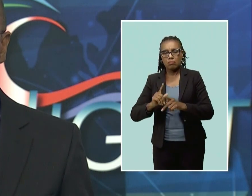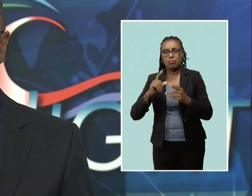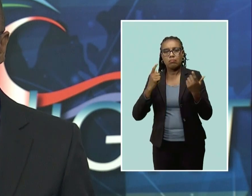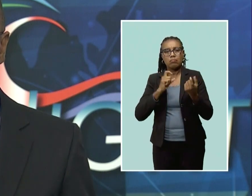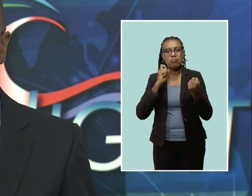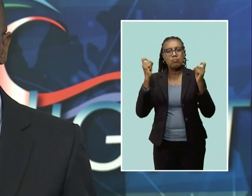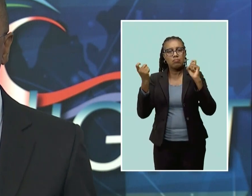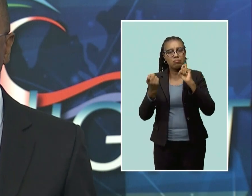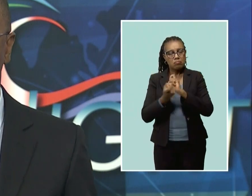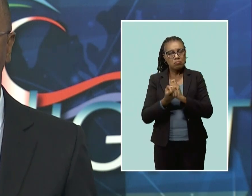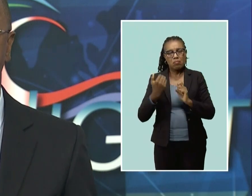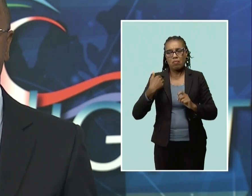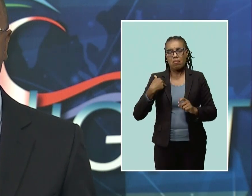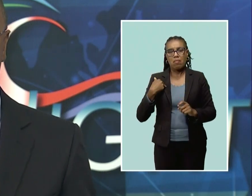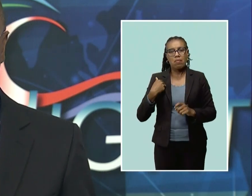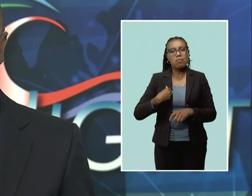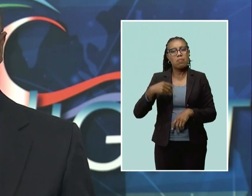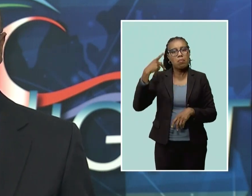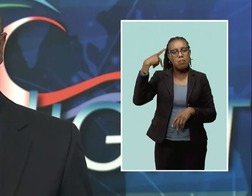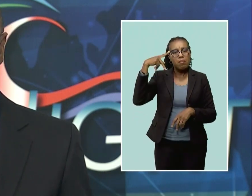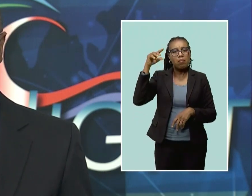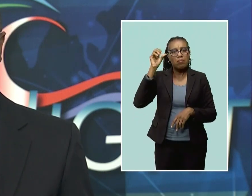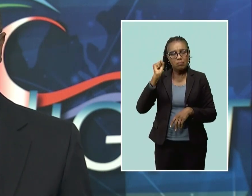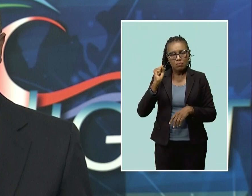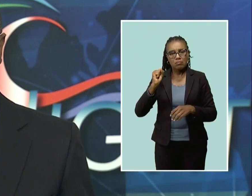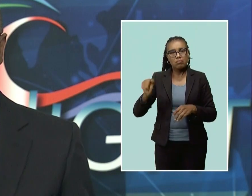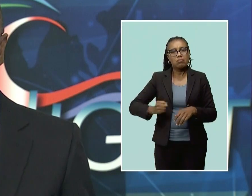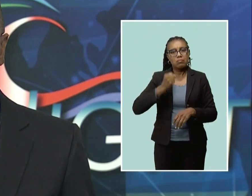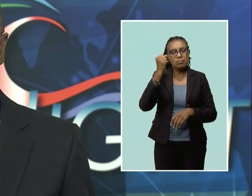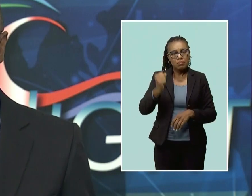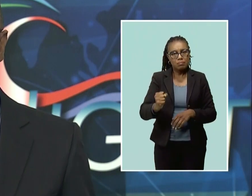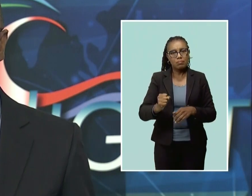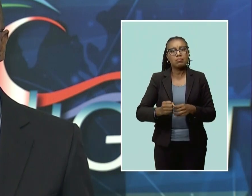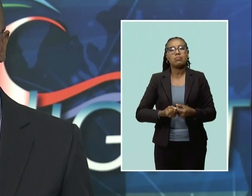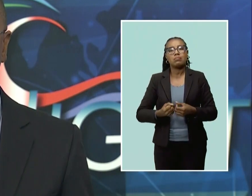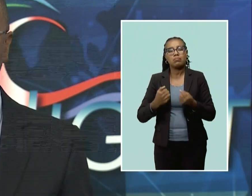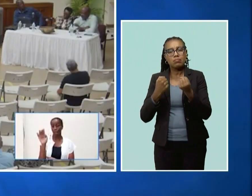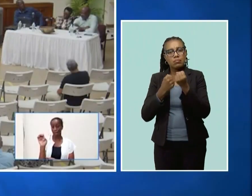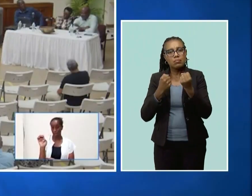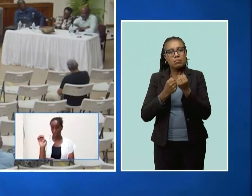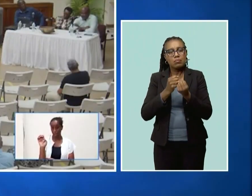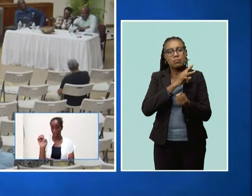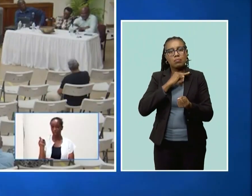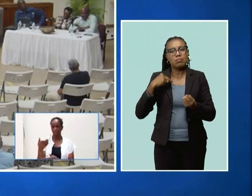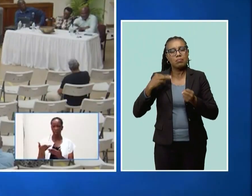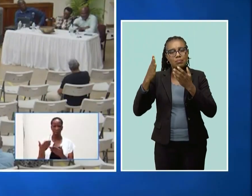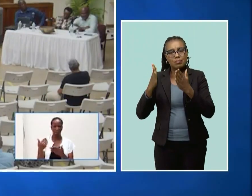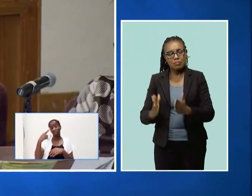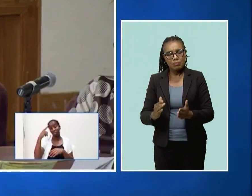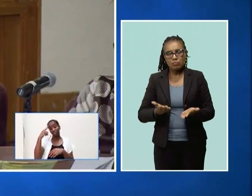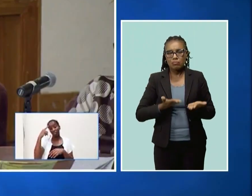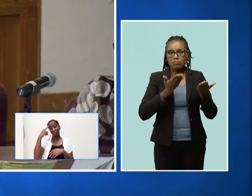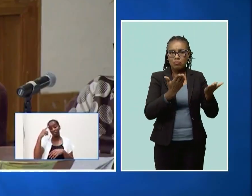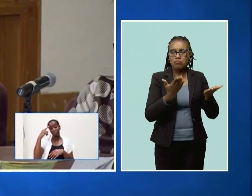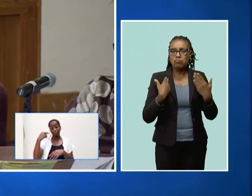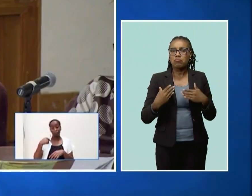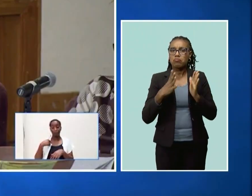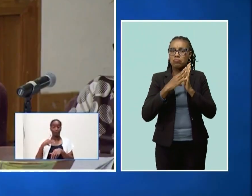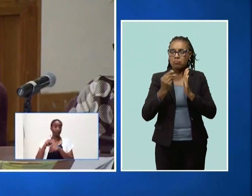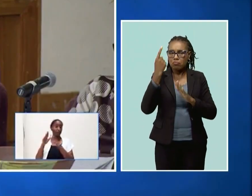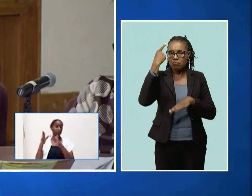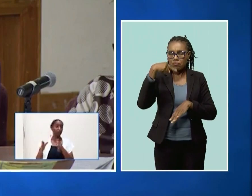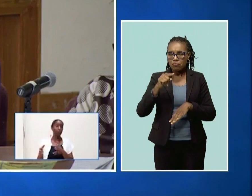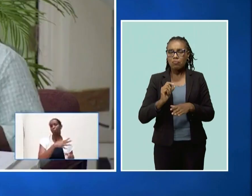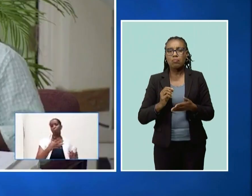permanent secretaries declared as deputy ministers. The matter was brought to the fore as a possible model for Barbados during the